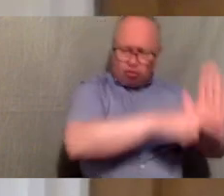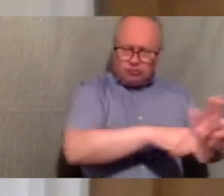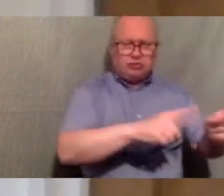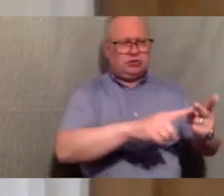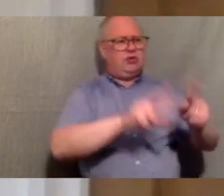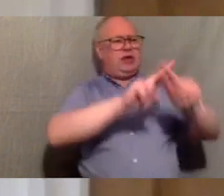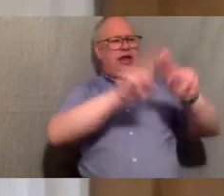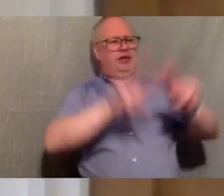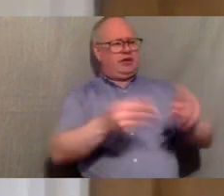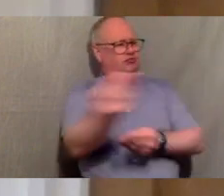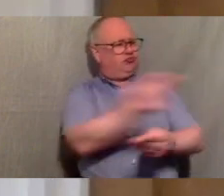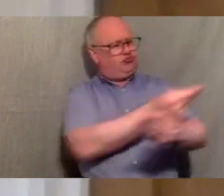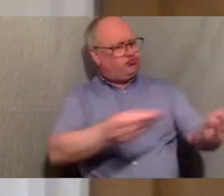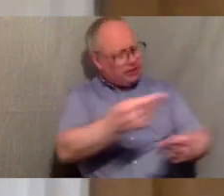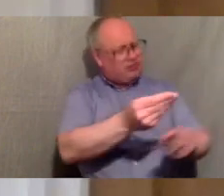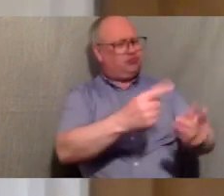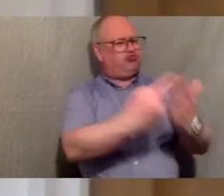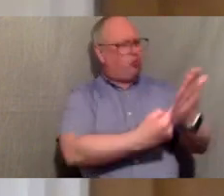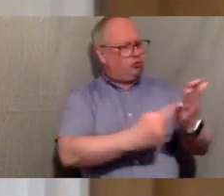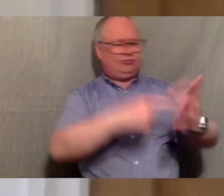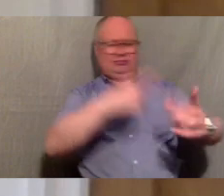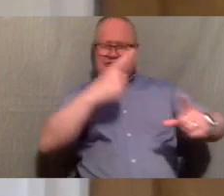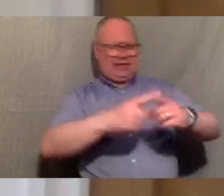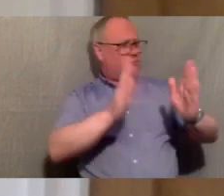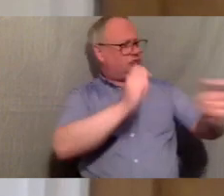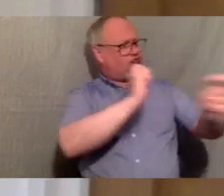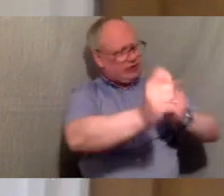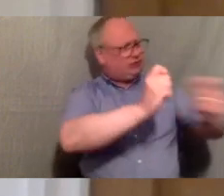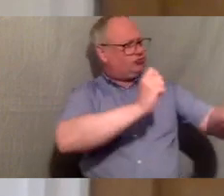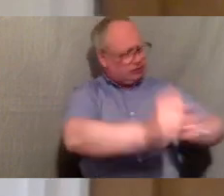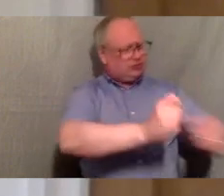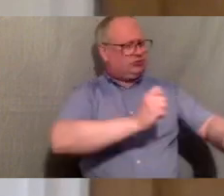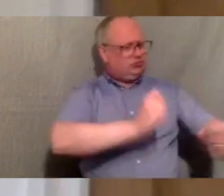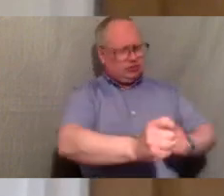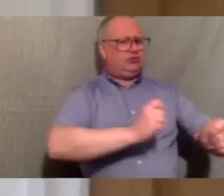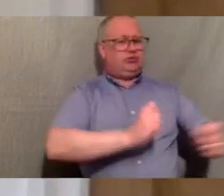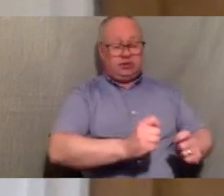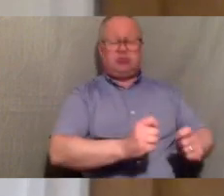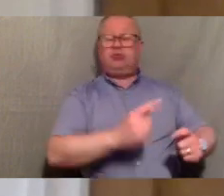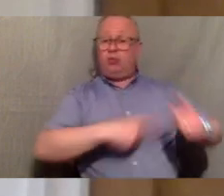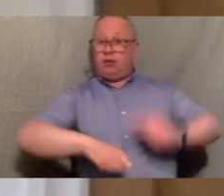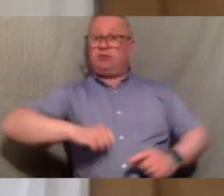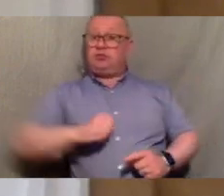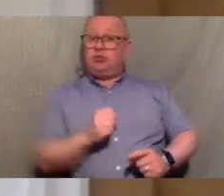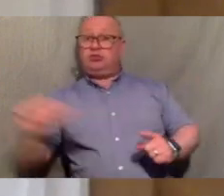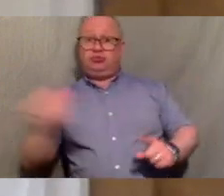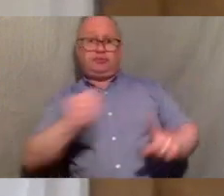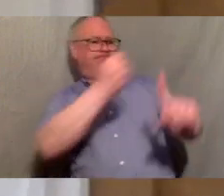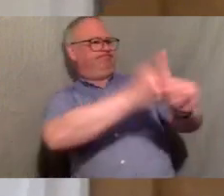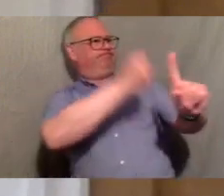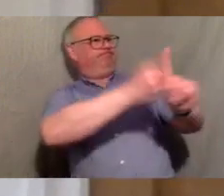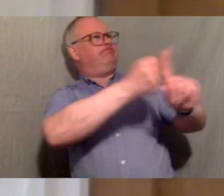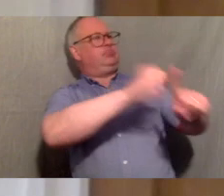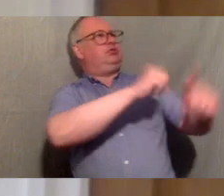um so scotland scotland really should get behind the call for debt cancellation and um and actually the scottish government has